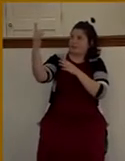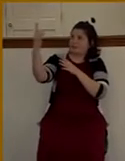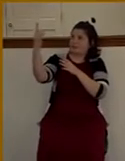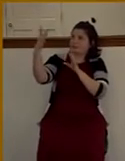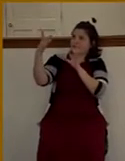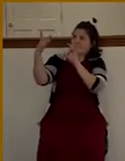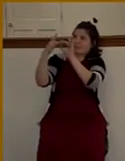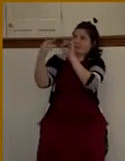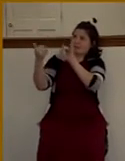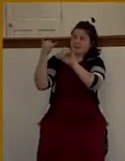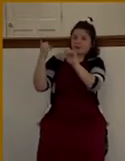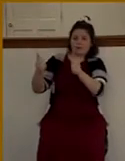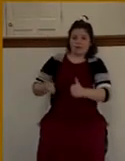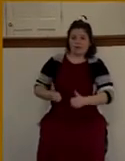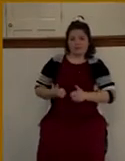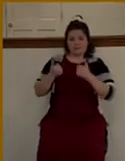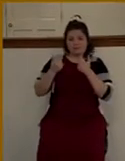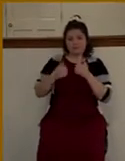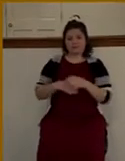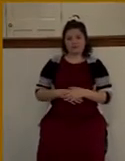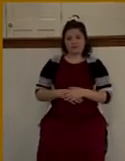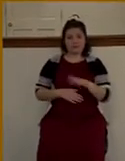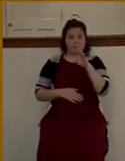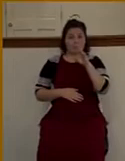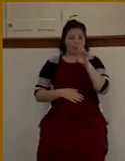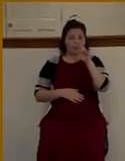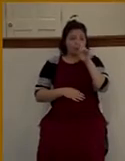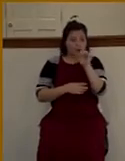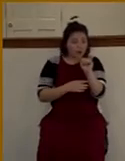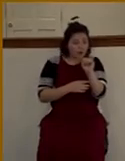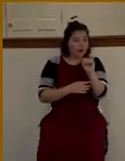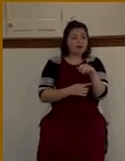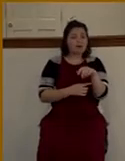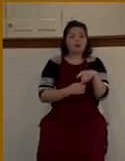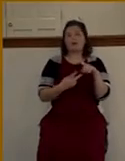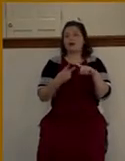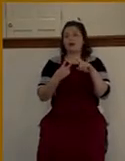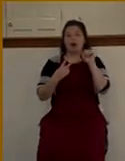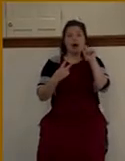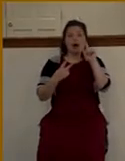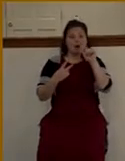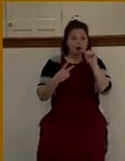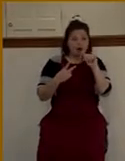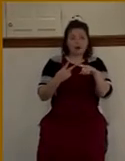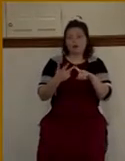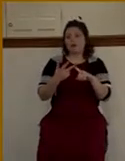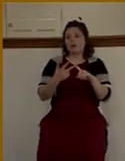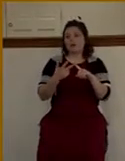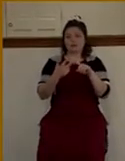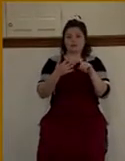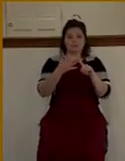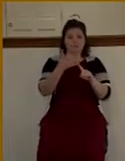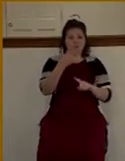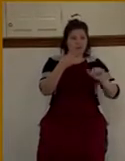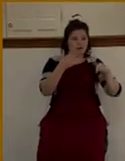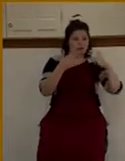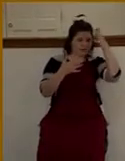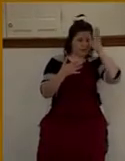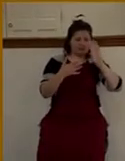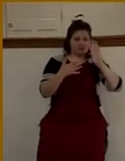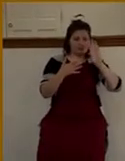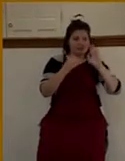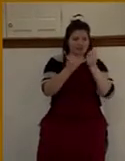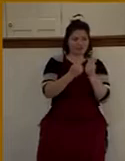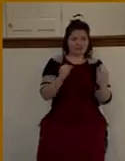life. There's not salvation in Buddha. There's no salvation in Allah. There's no salvation in Confucius. Jesus is